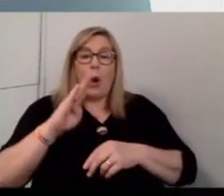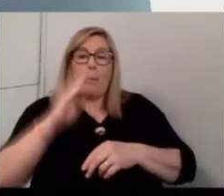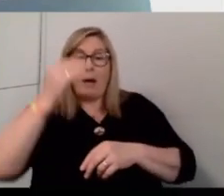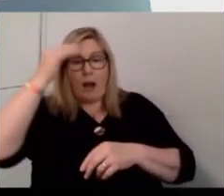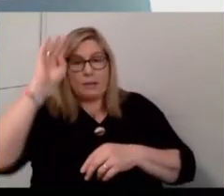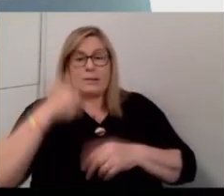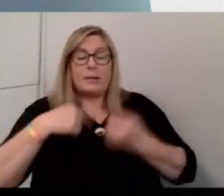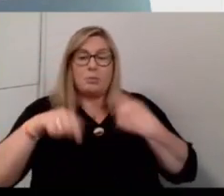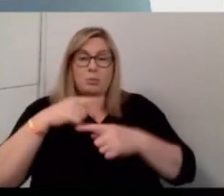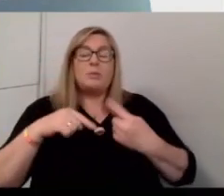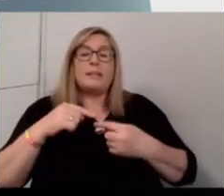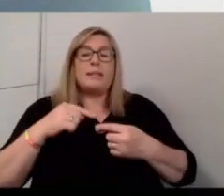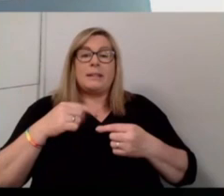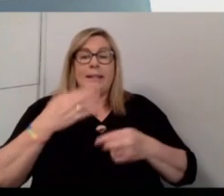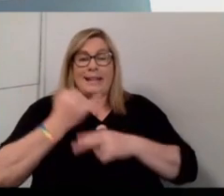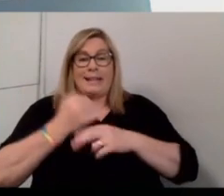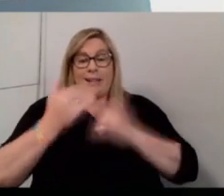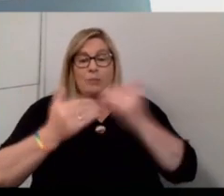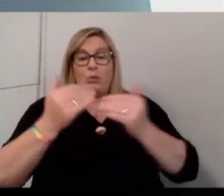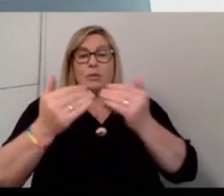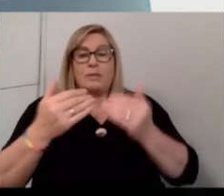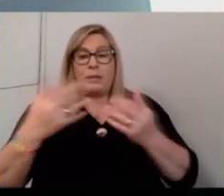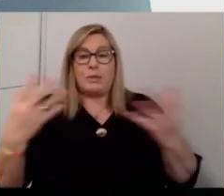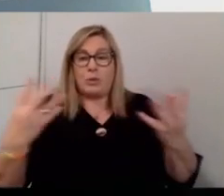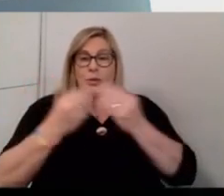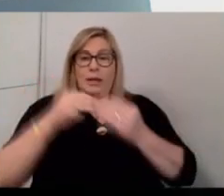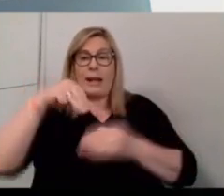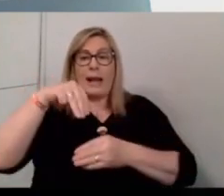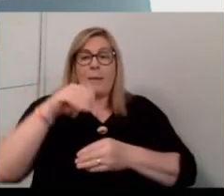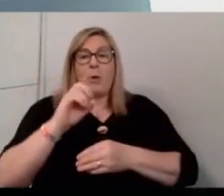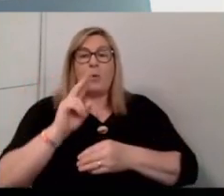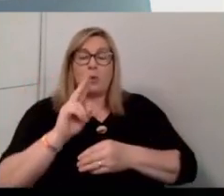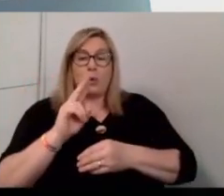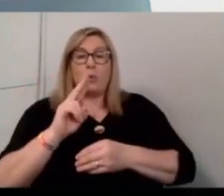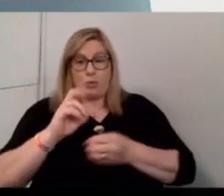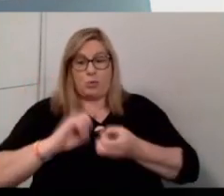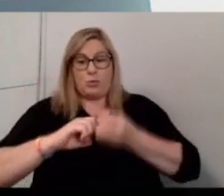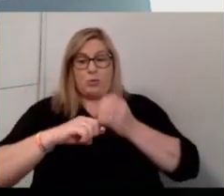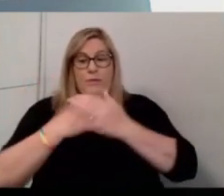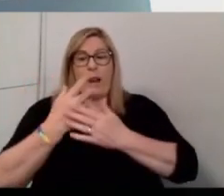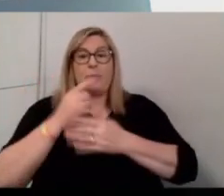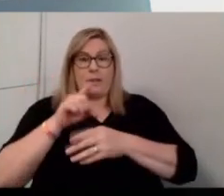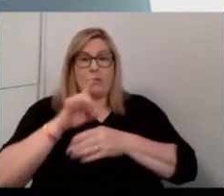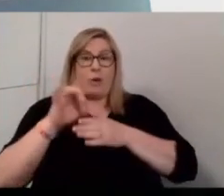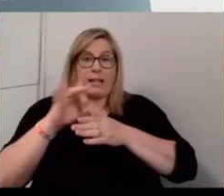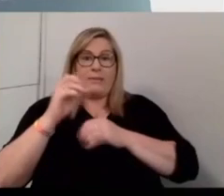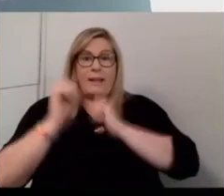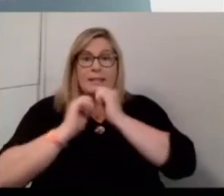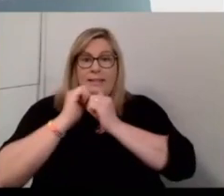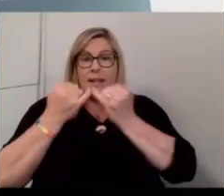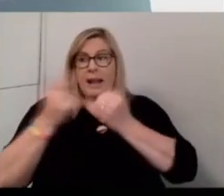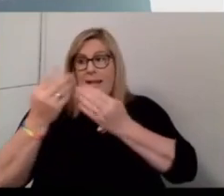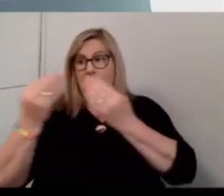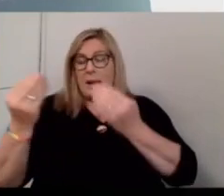And we're just in the process of pulling together an MOU to develop such activities that the panel raised and have been